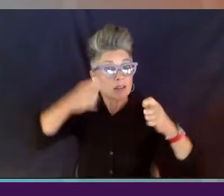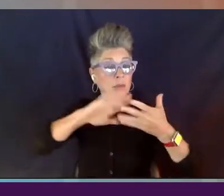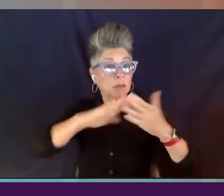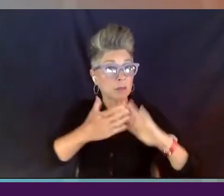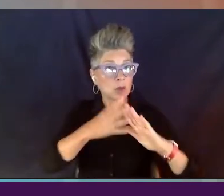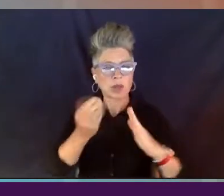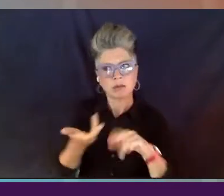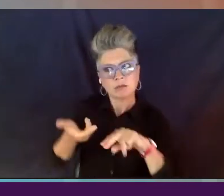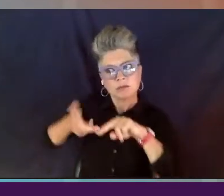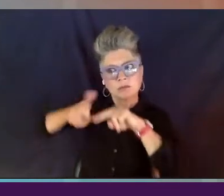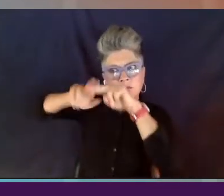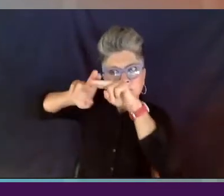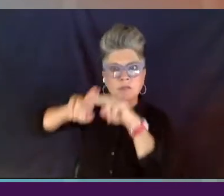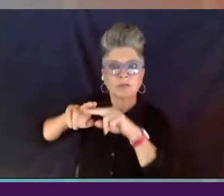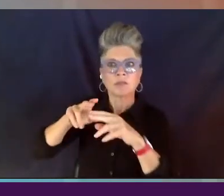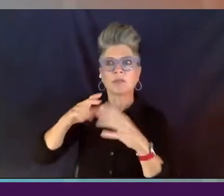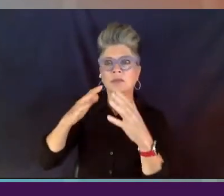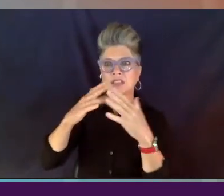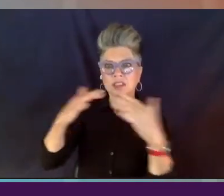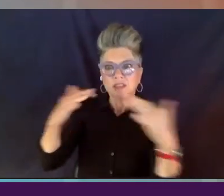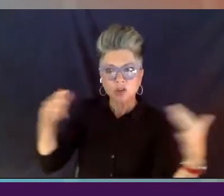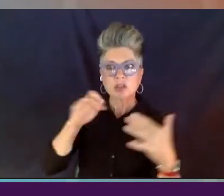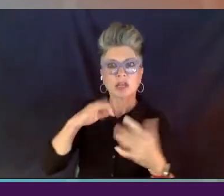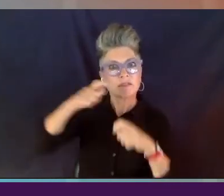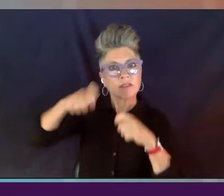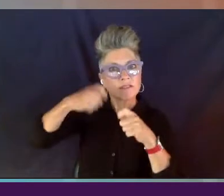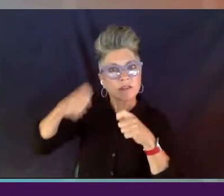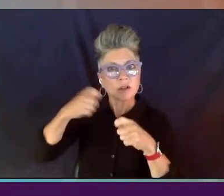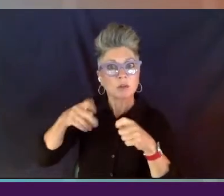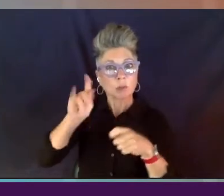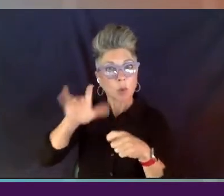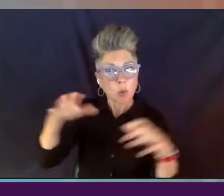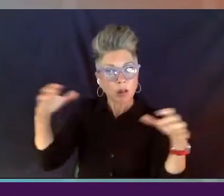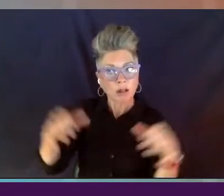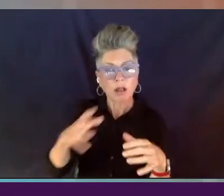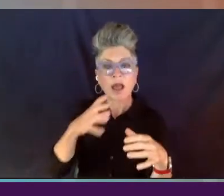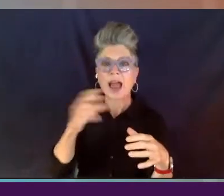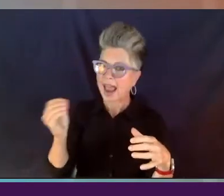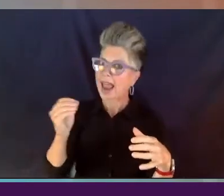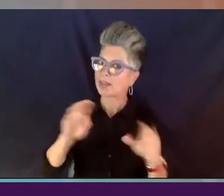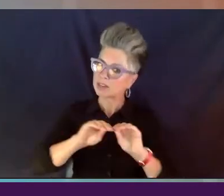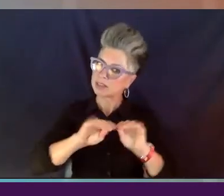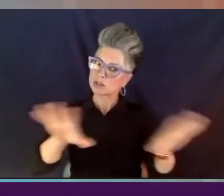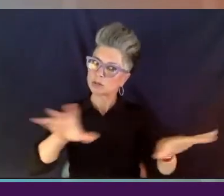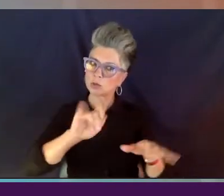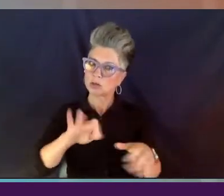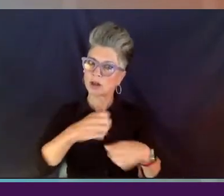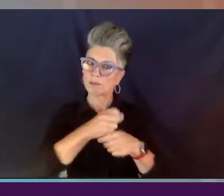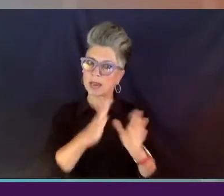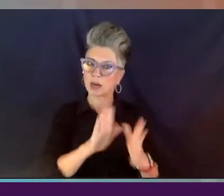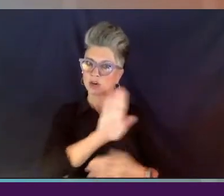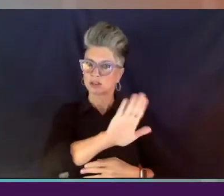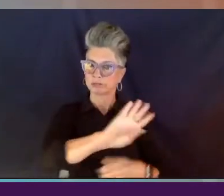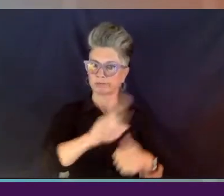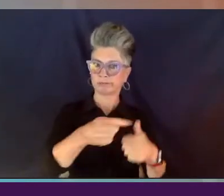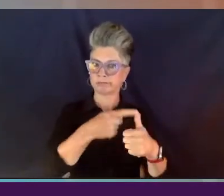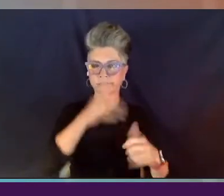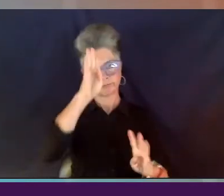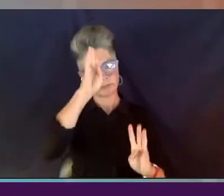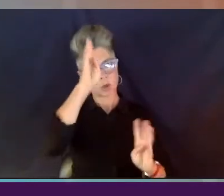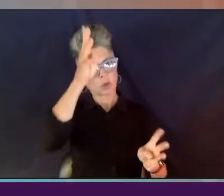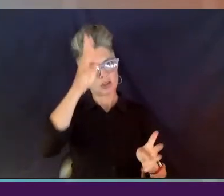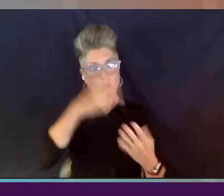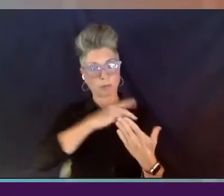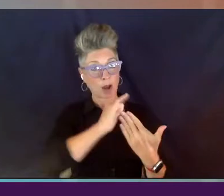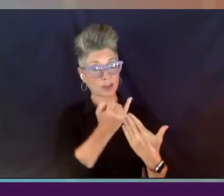of the filmmaking pool and they're also engaging in the distribution of the makers' original projects. So I think, you know, the